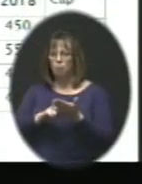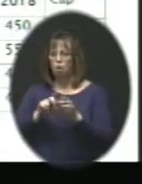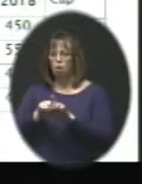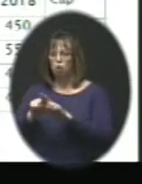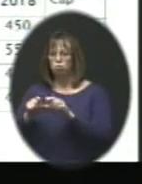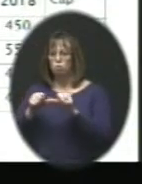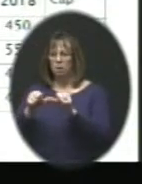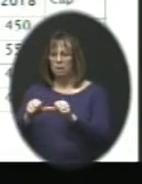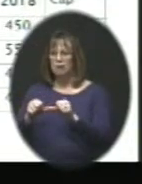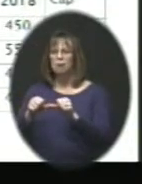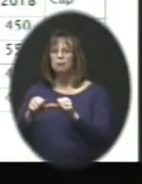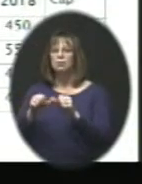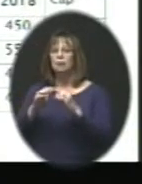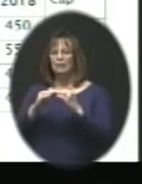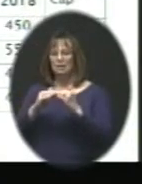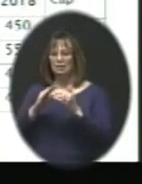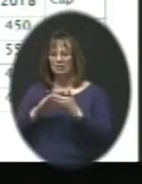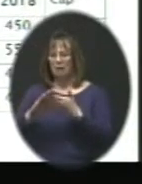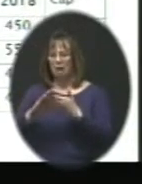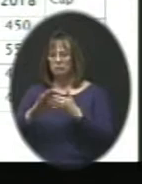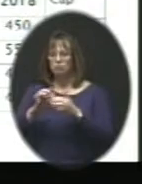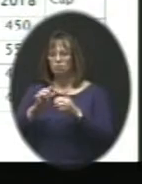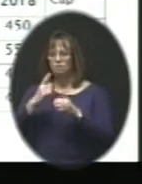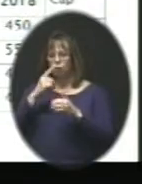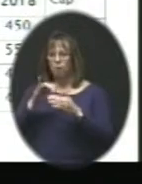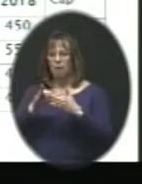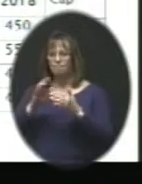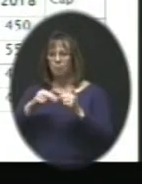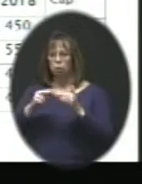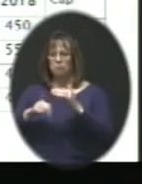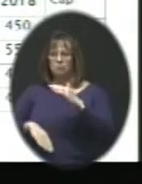maintained at a nice distance from that building's capacity.